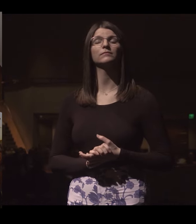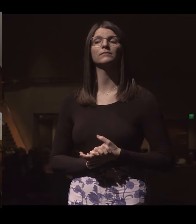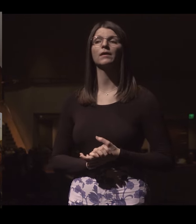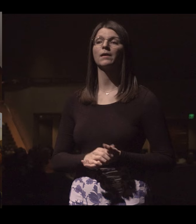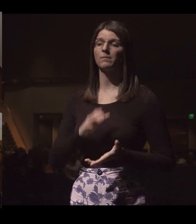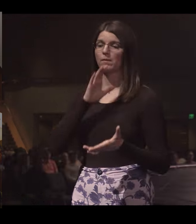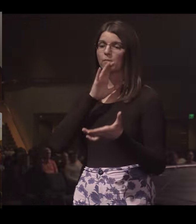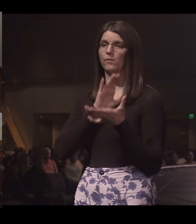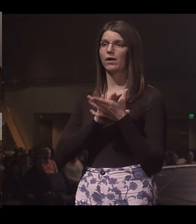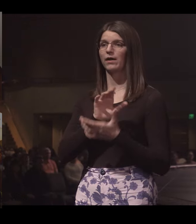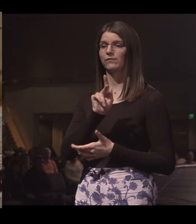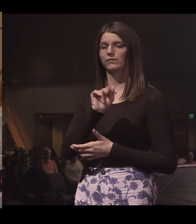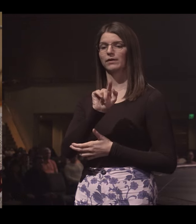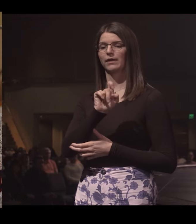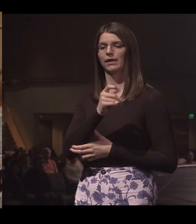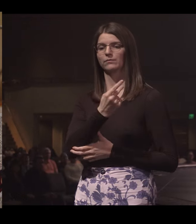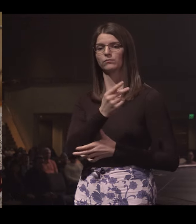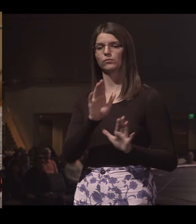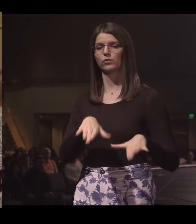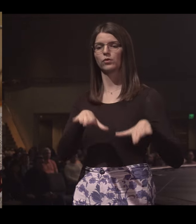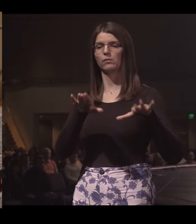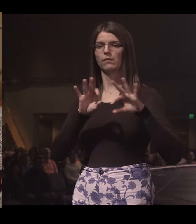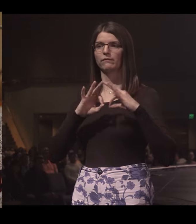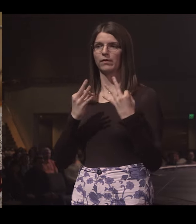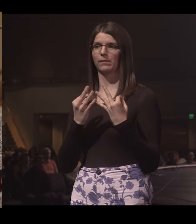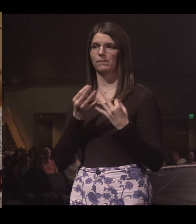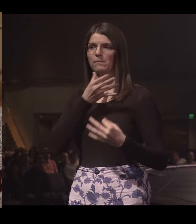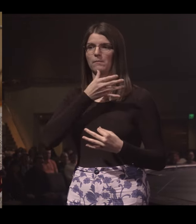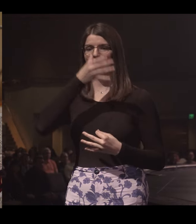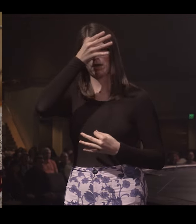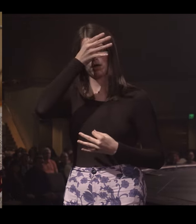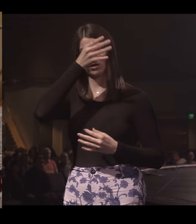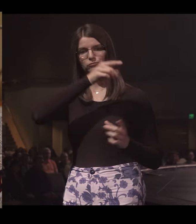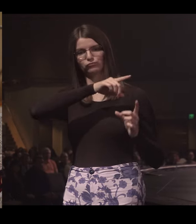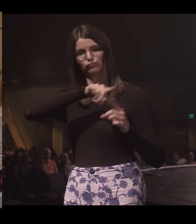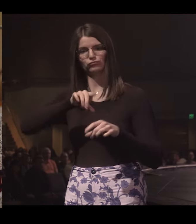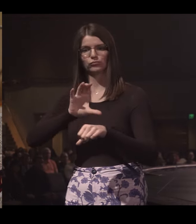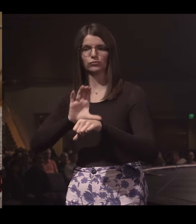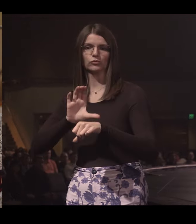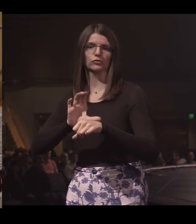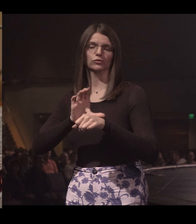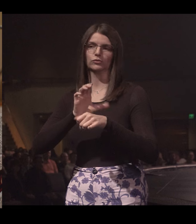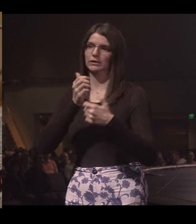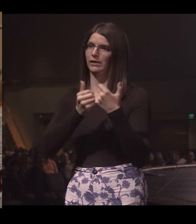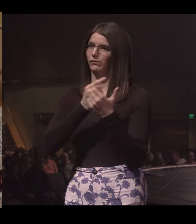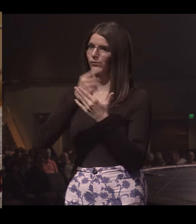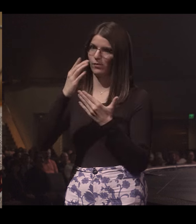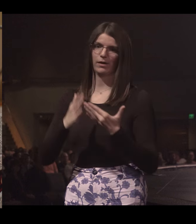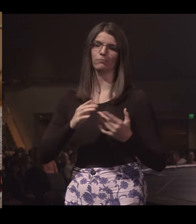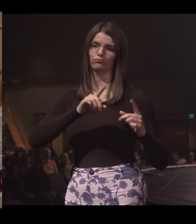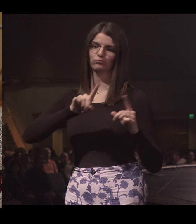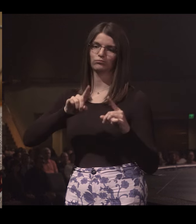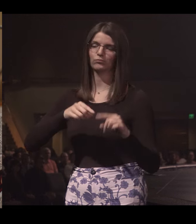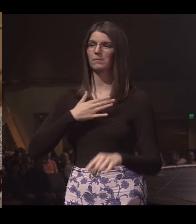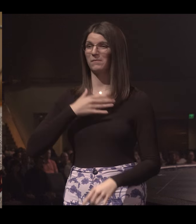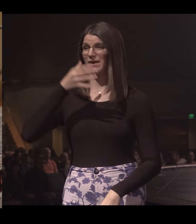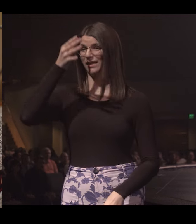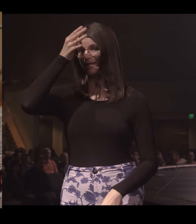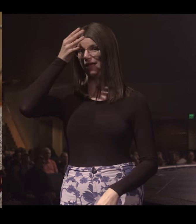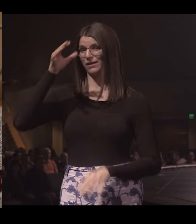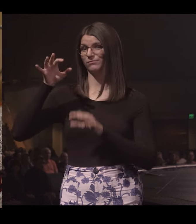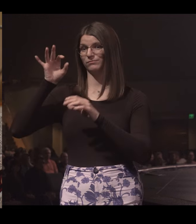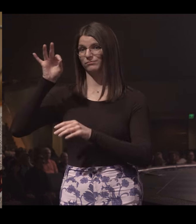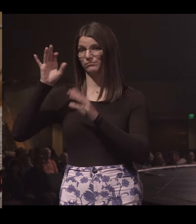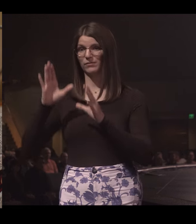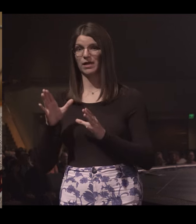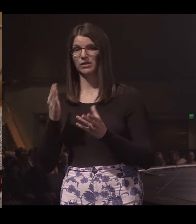So my wife, Kate, and I grew up in families where our parents always took us to church every weekend. My dad was